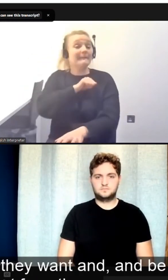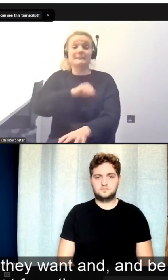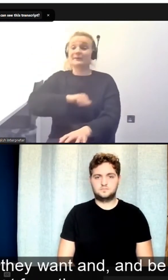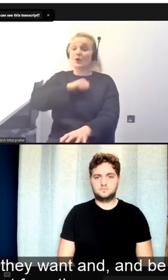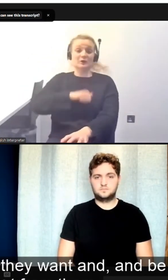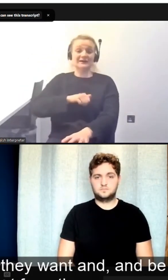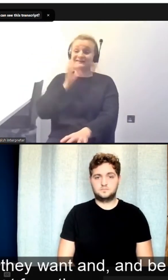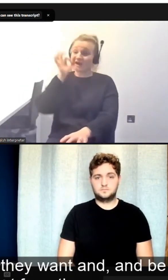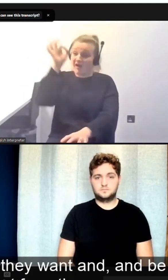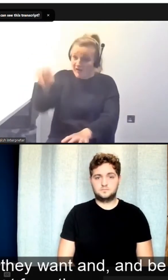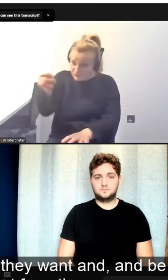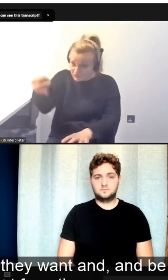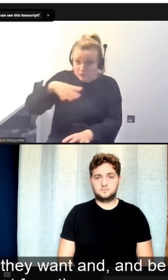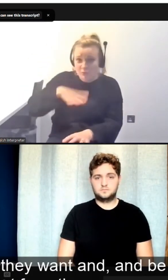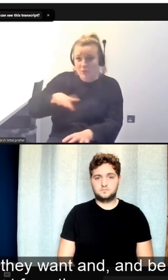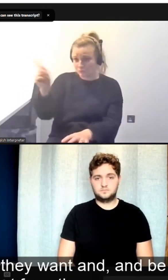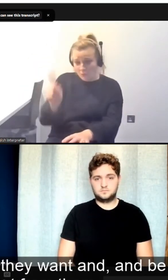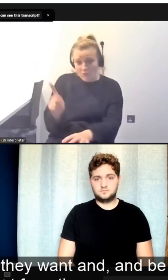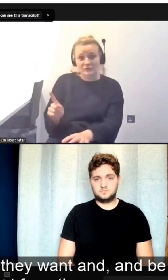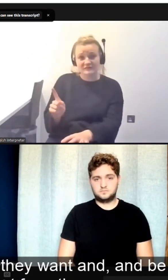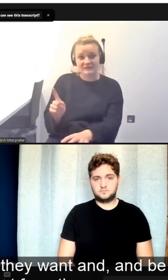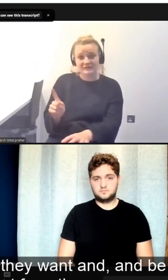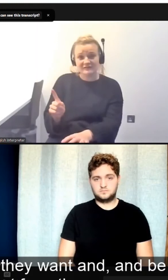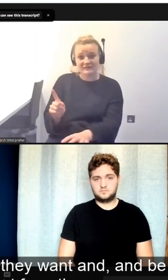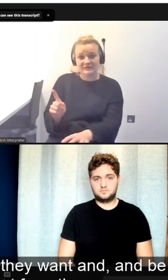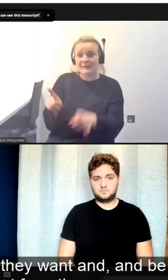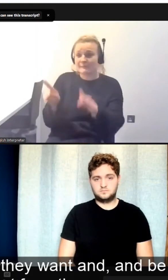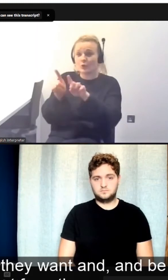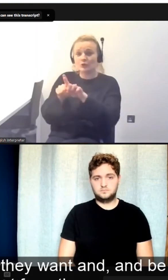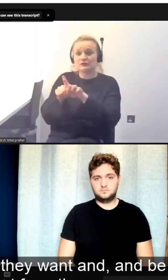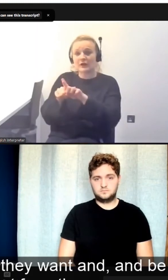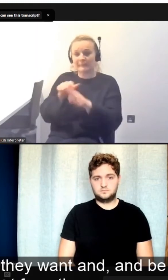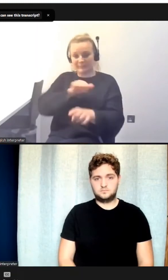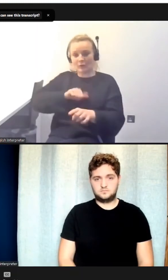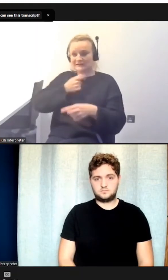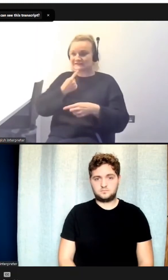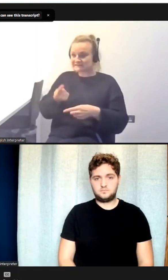ask them what they want and be able to tell them what you want from them.